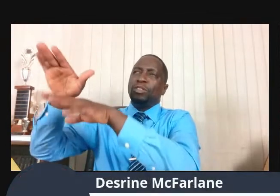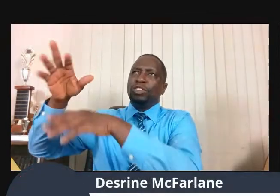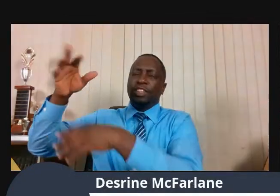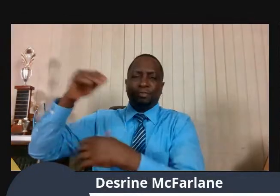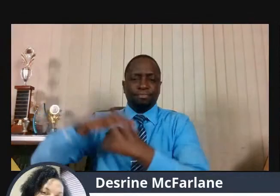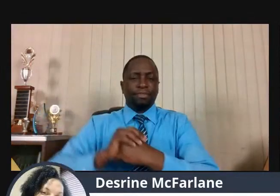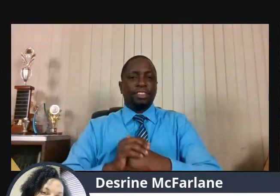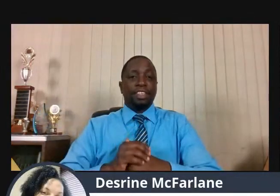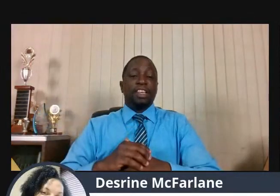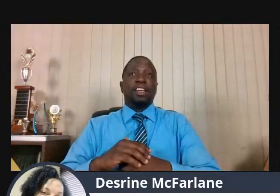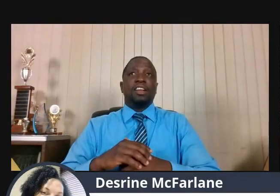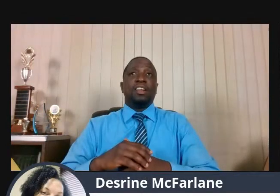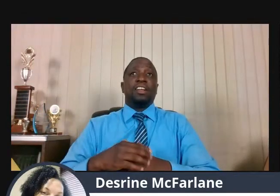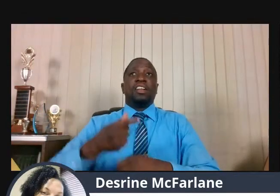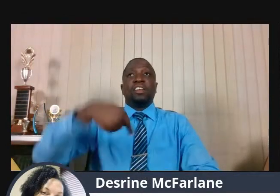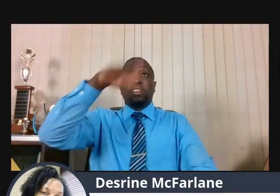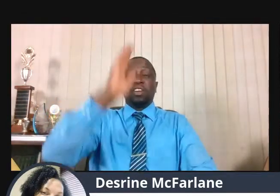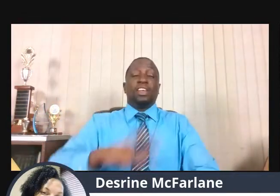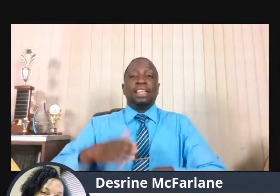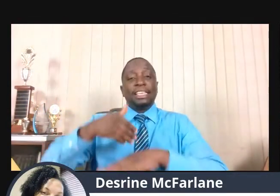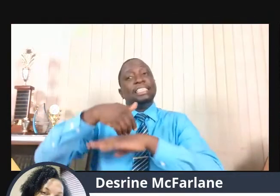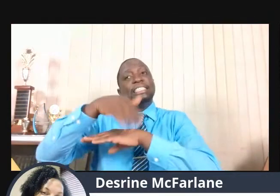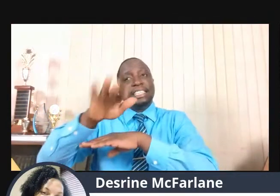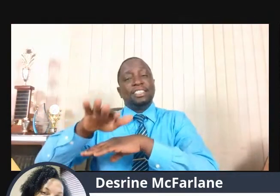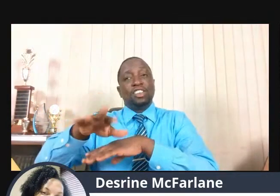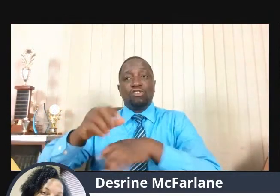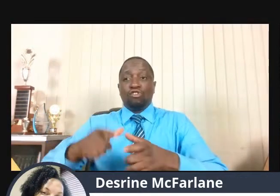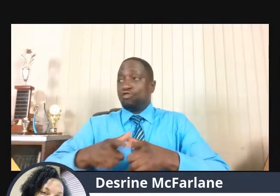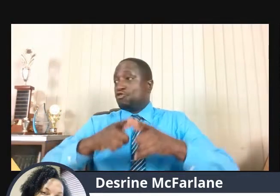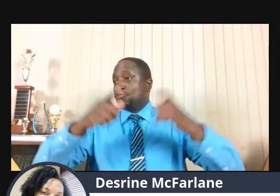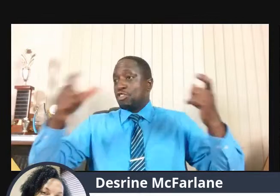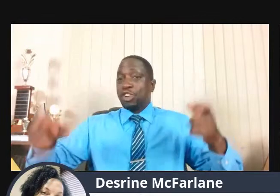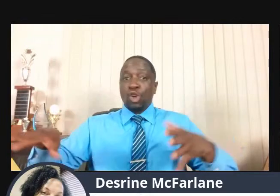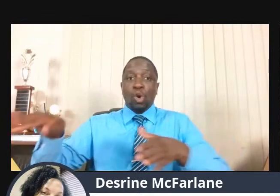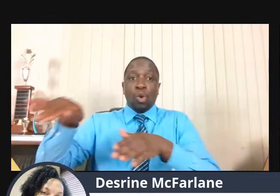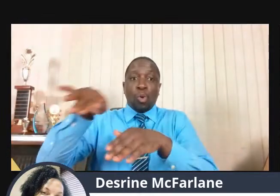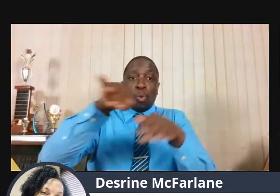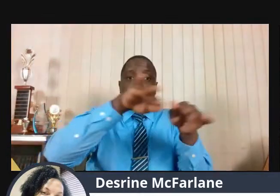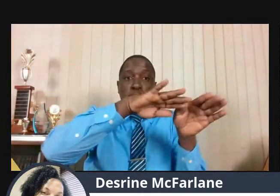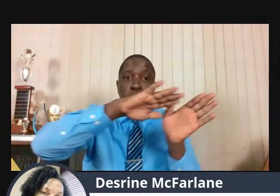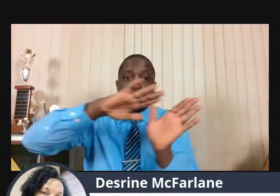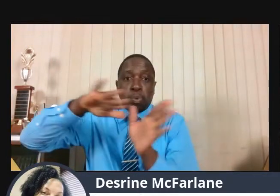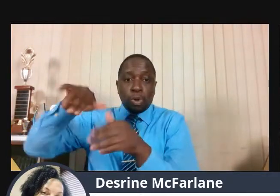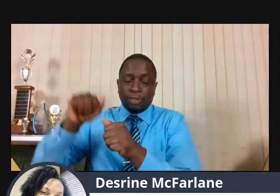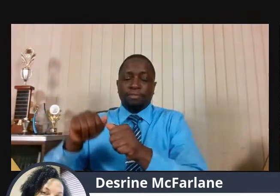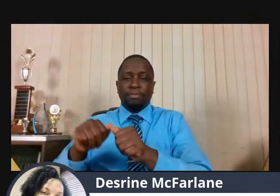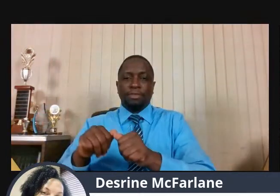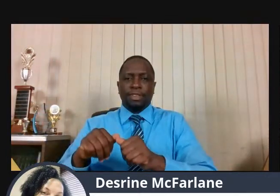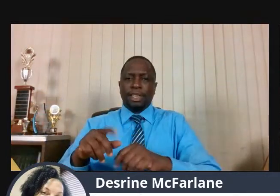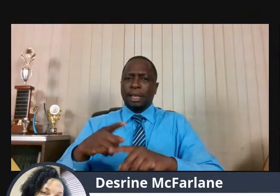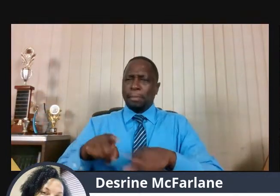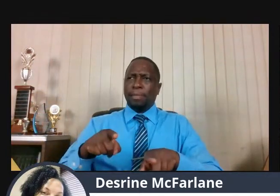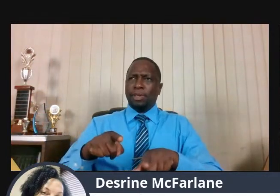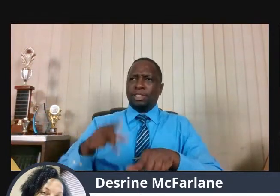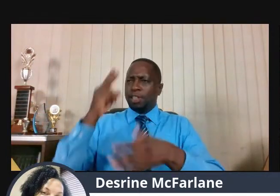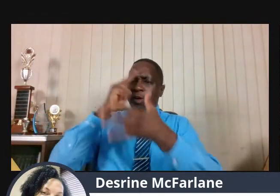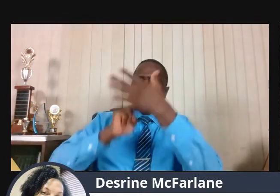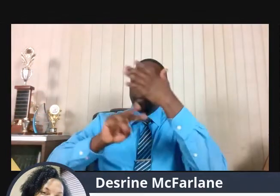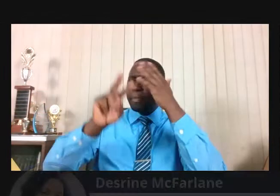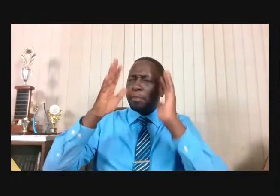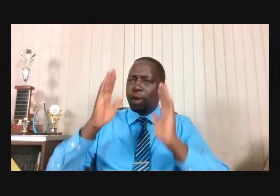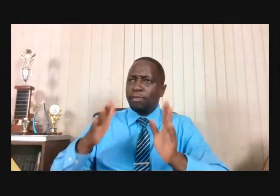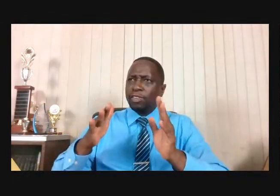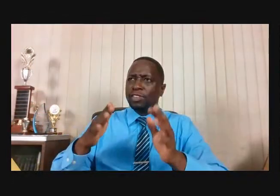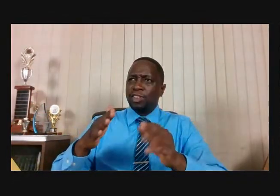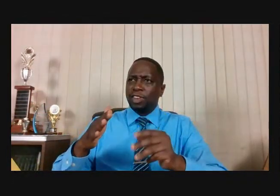that shook the mountain, but Elijah recognized that God was not in the mountain, in the wind, sorry.